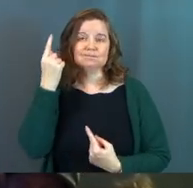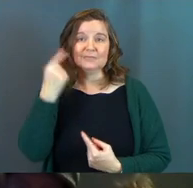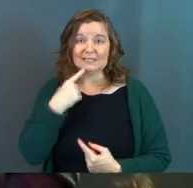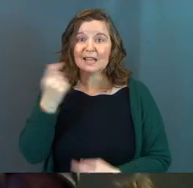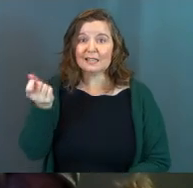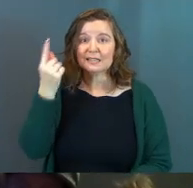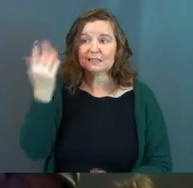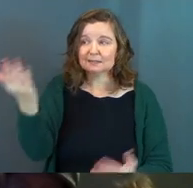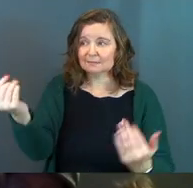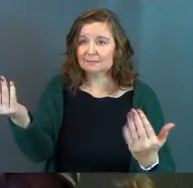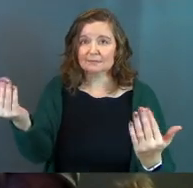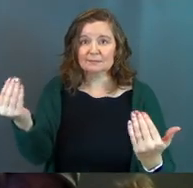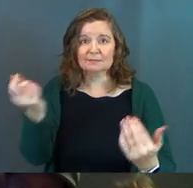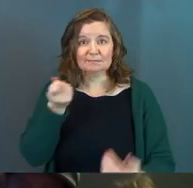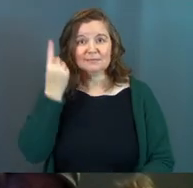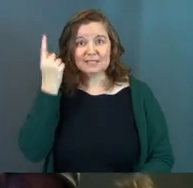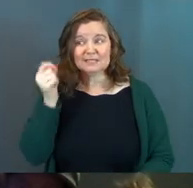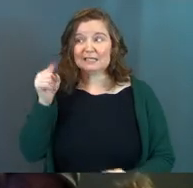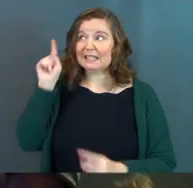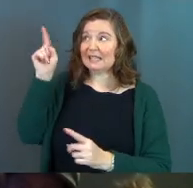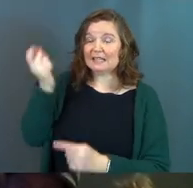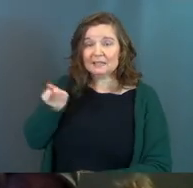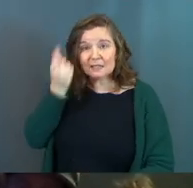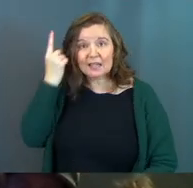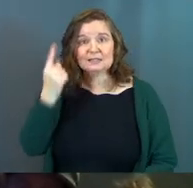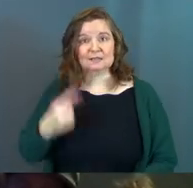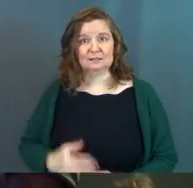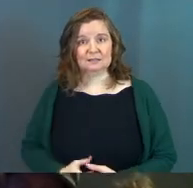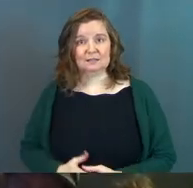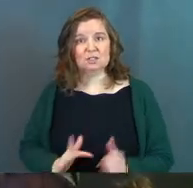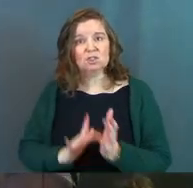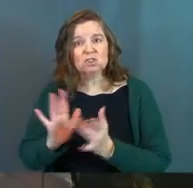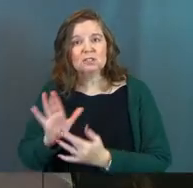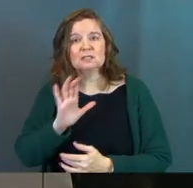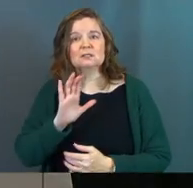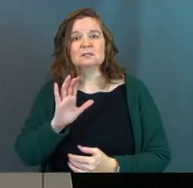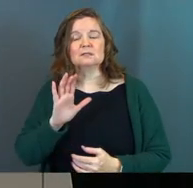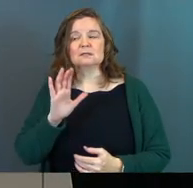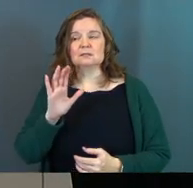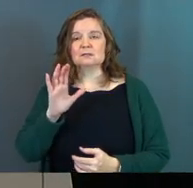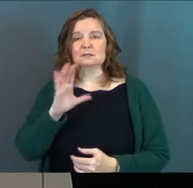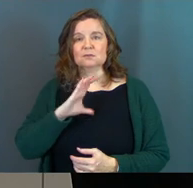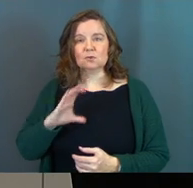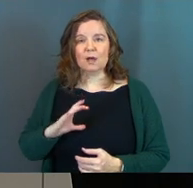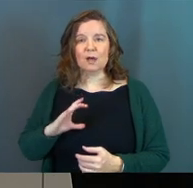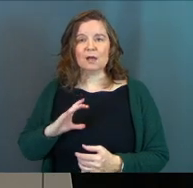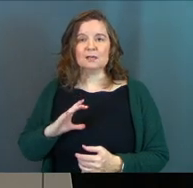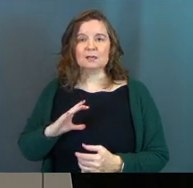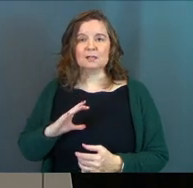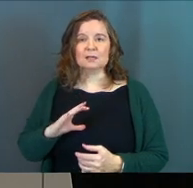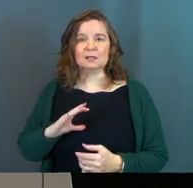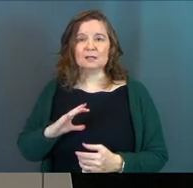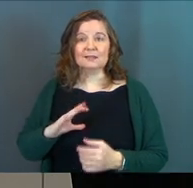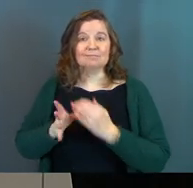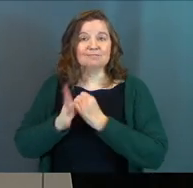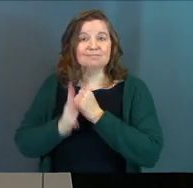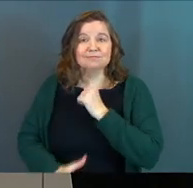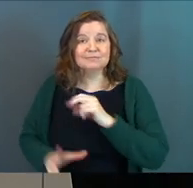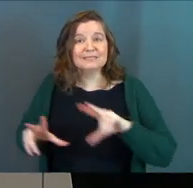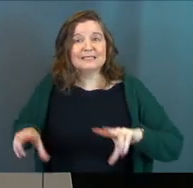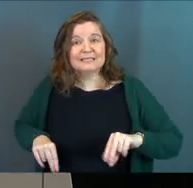Say gets it. Say gets it. He gets it. Jesus Christ filled his diaper.